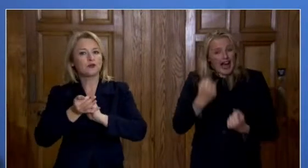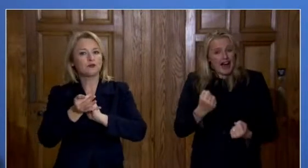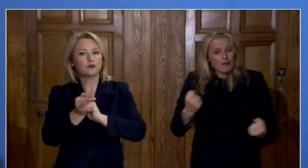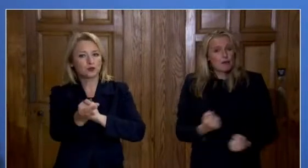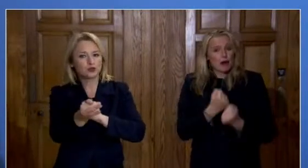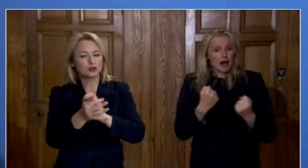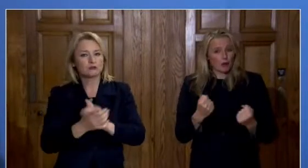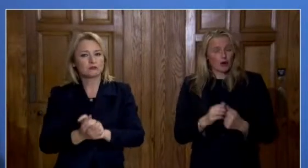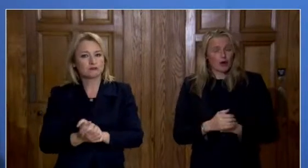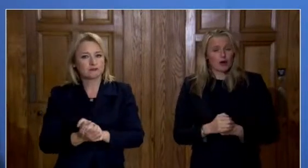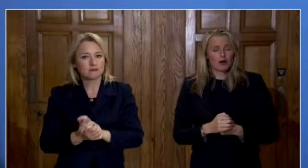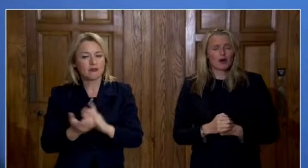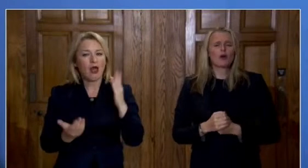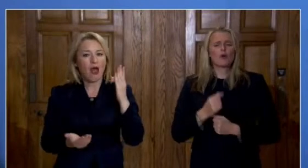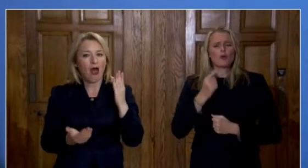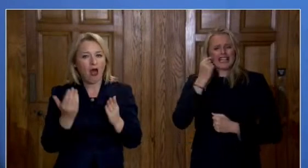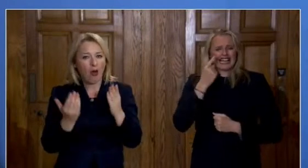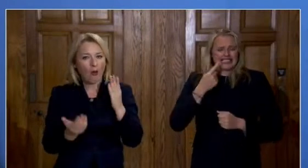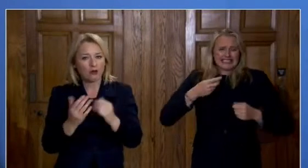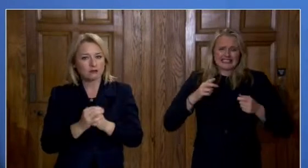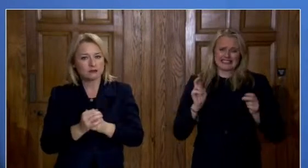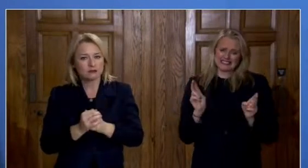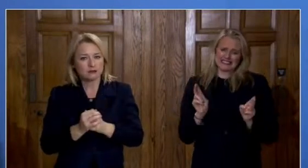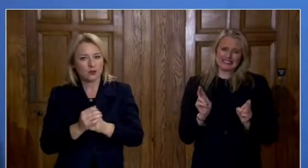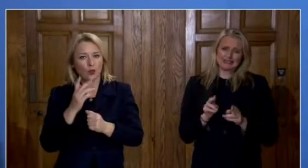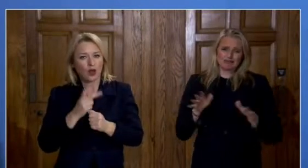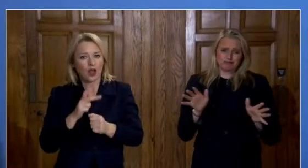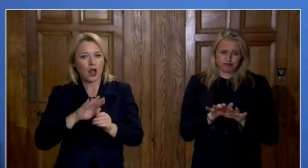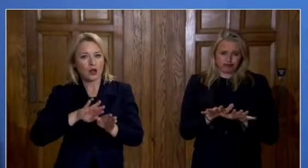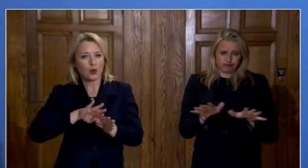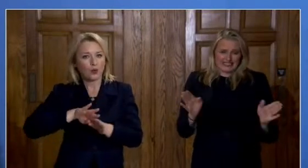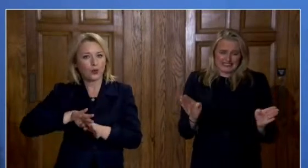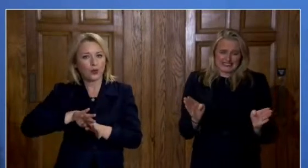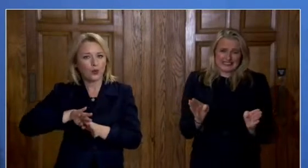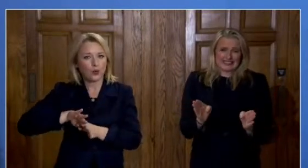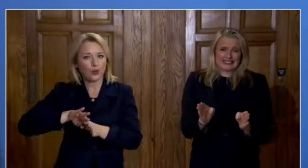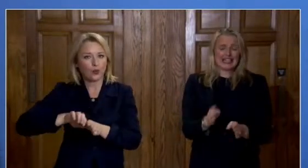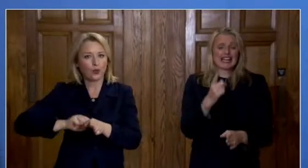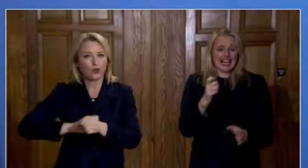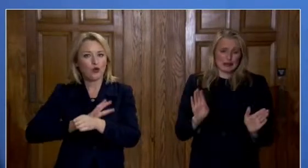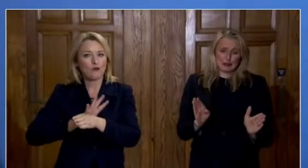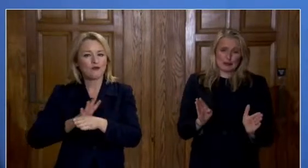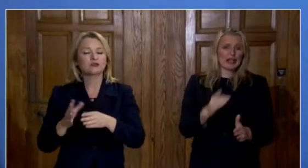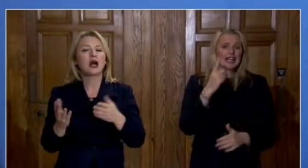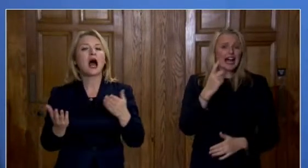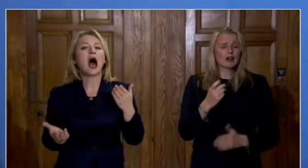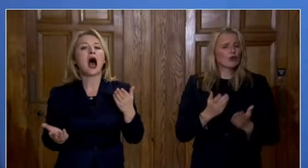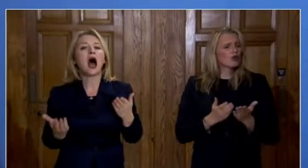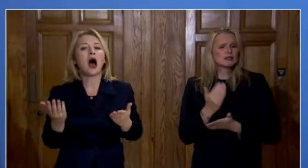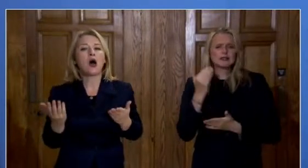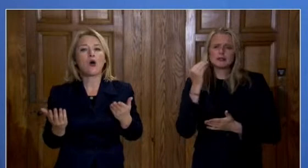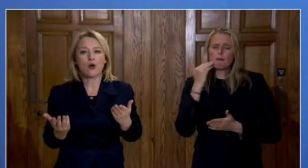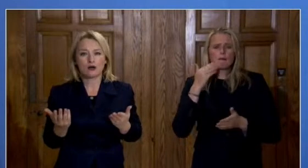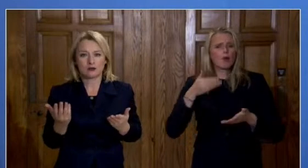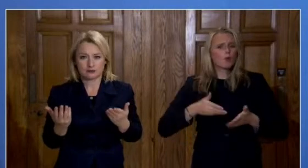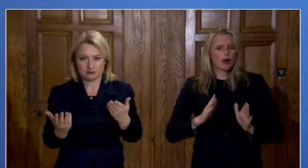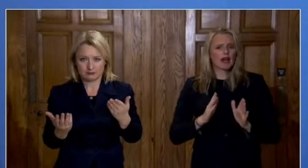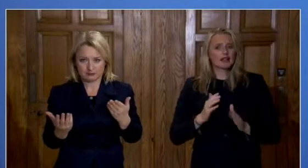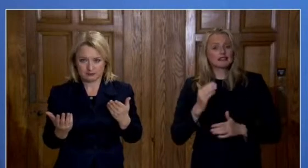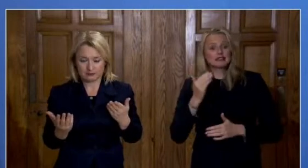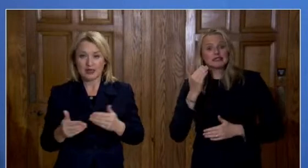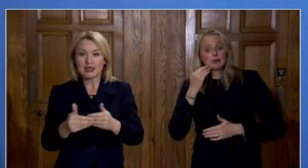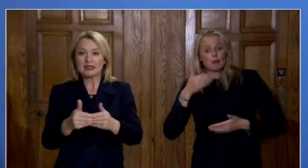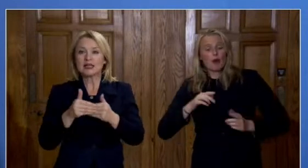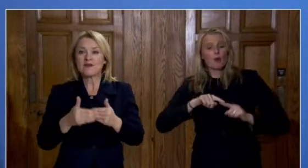can push this virus back and change its path by taking simple steps. And we can help save lives.